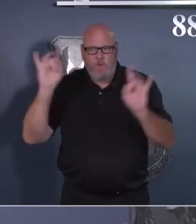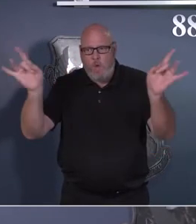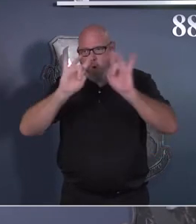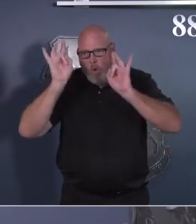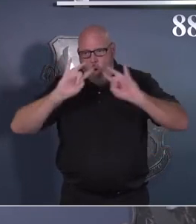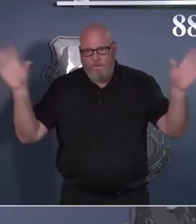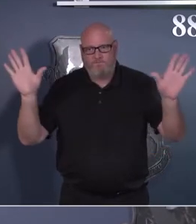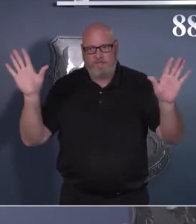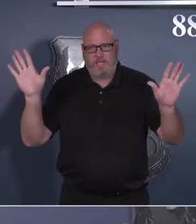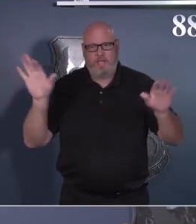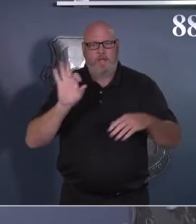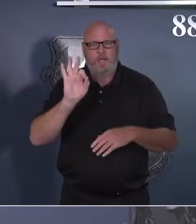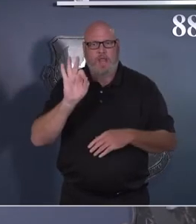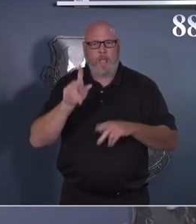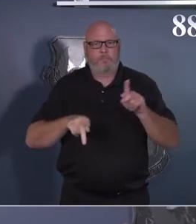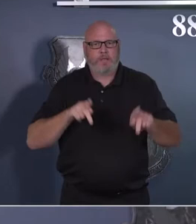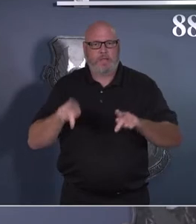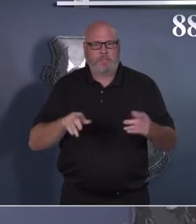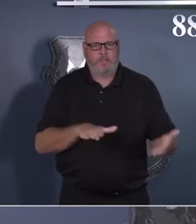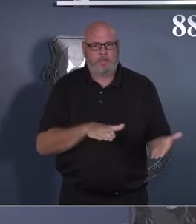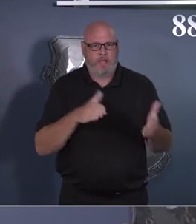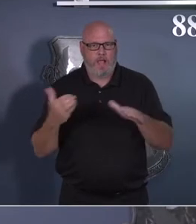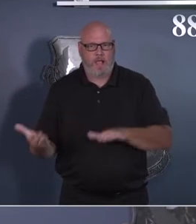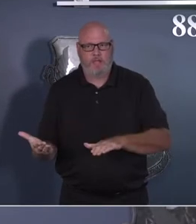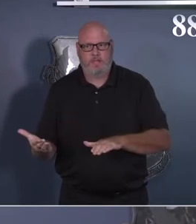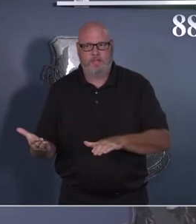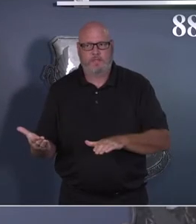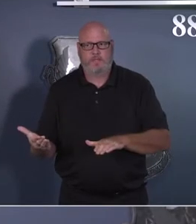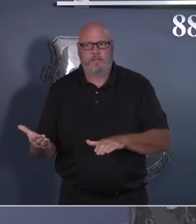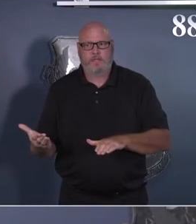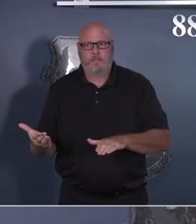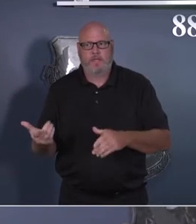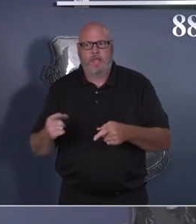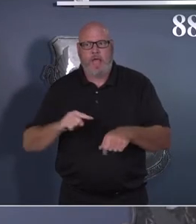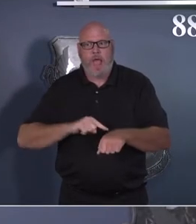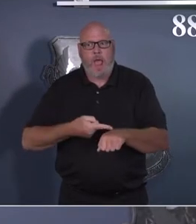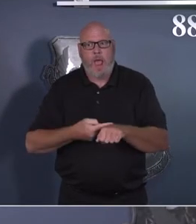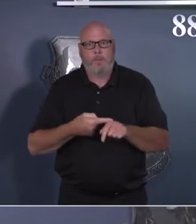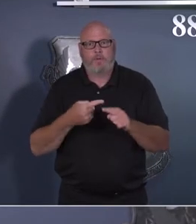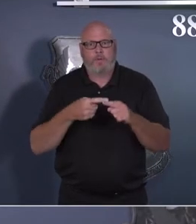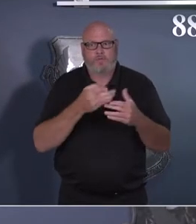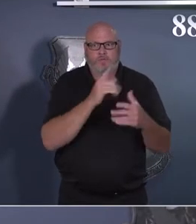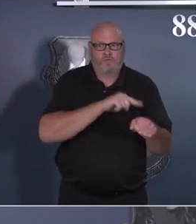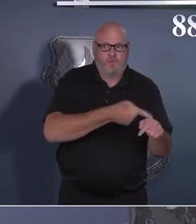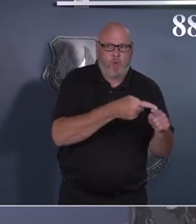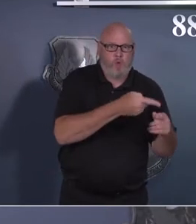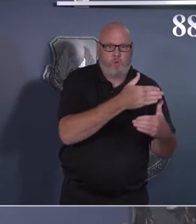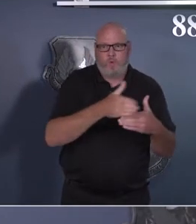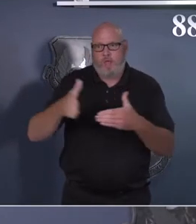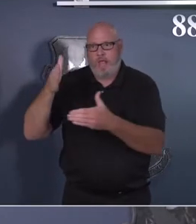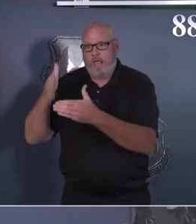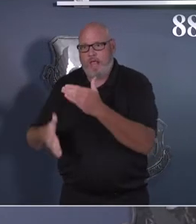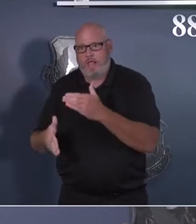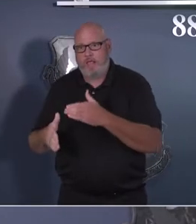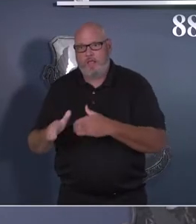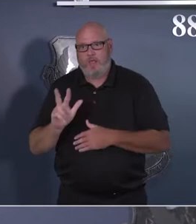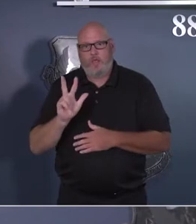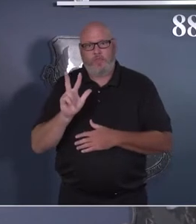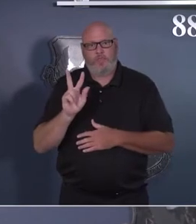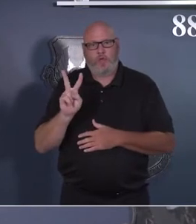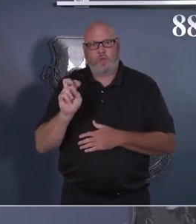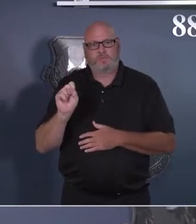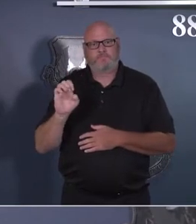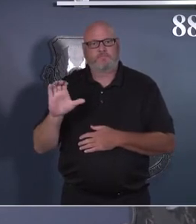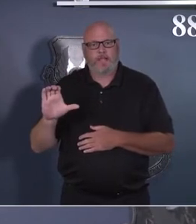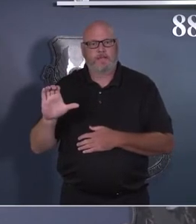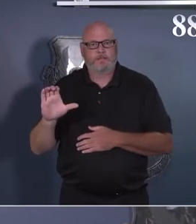in just 32 seconds. So I ask you to just kind of pause, reflect, think back to that night, where you